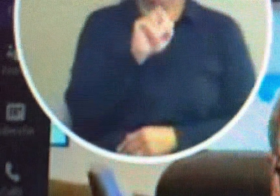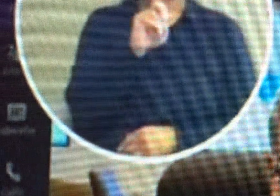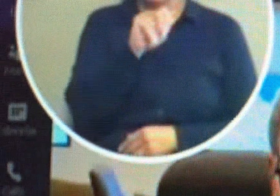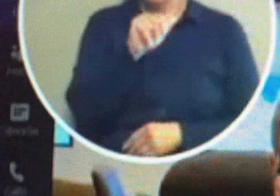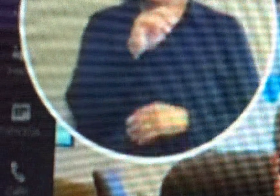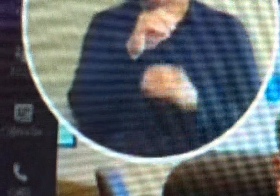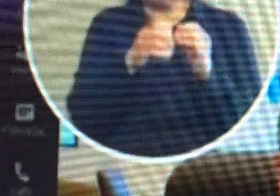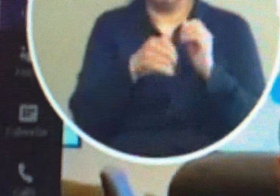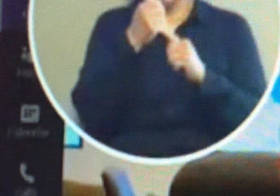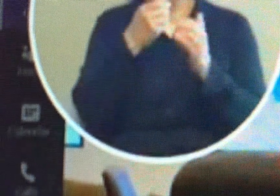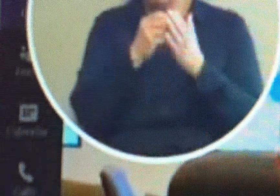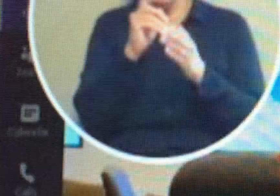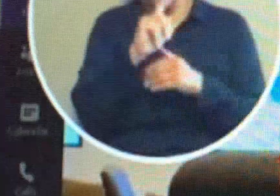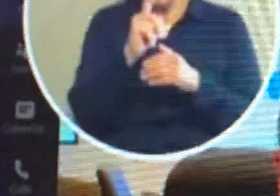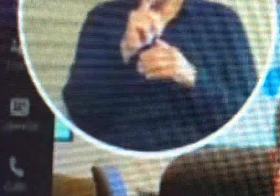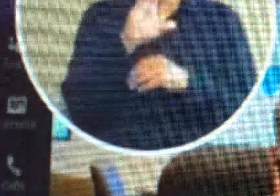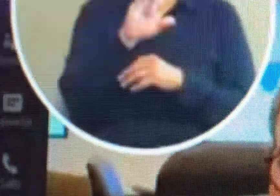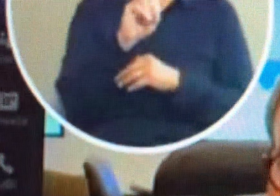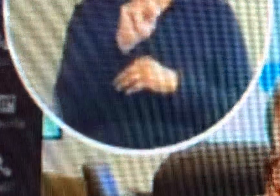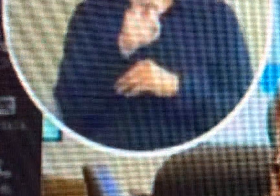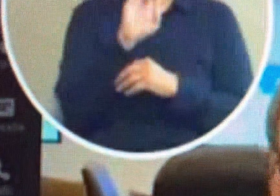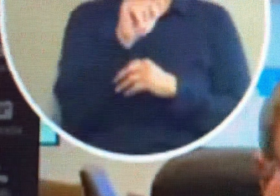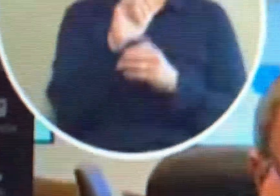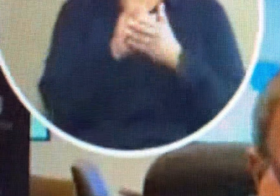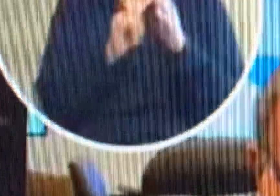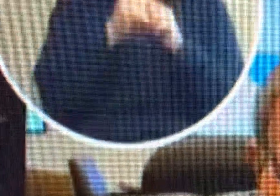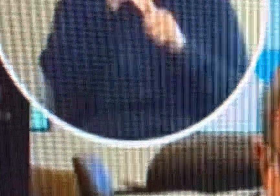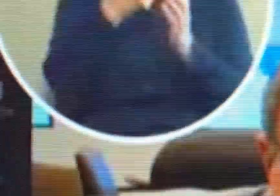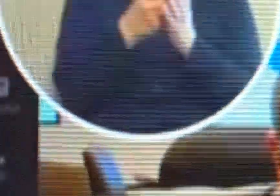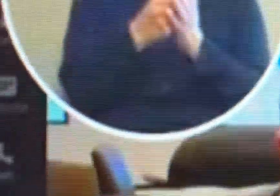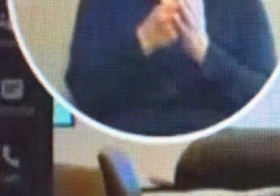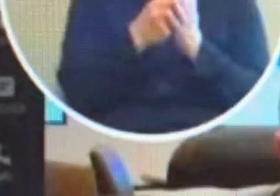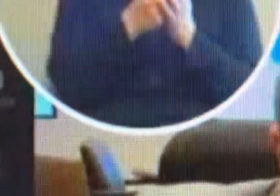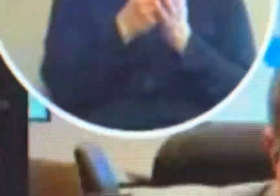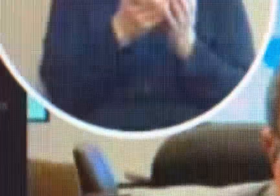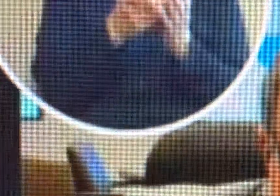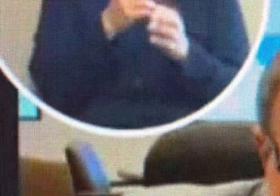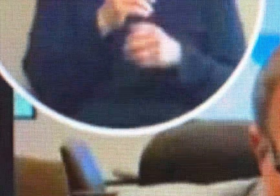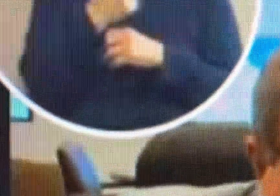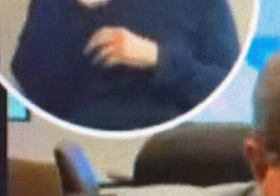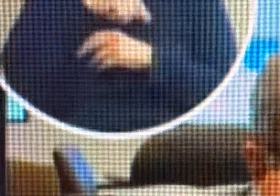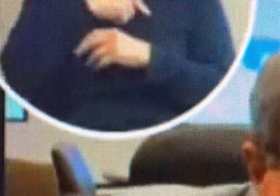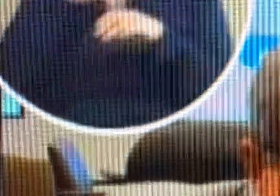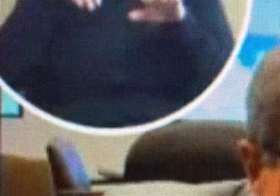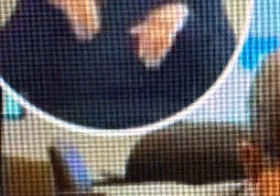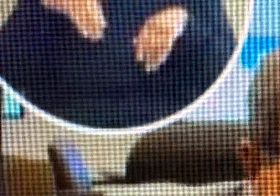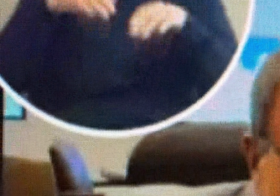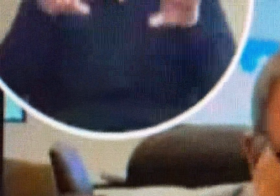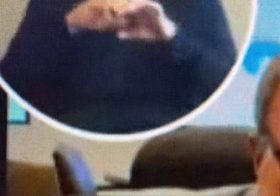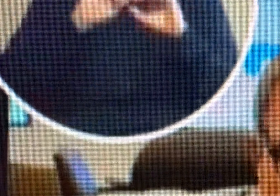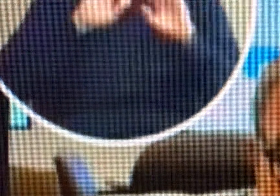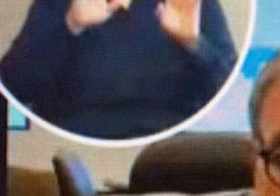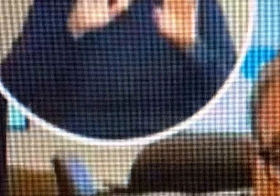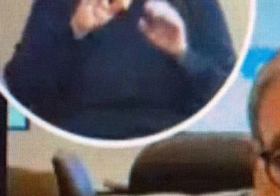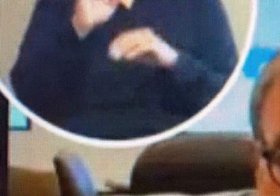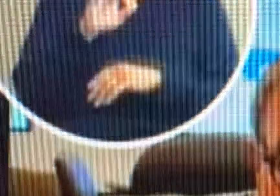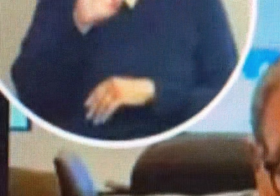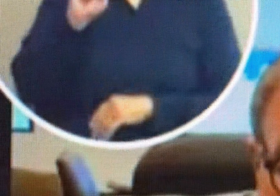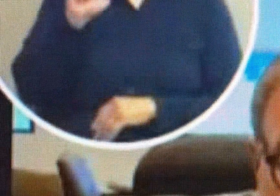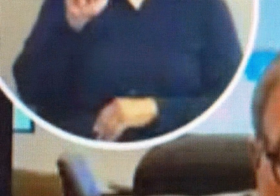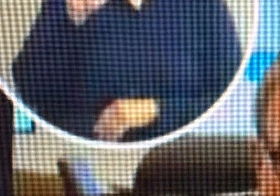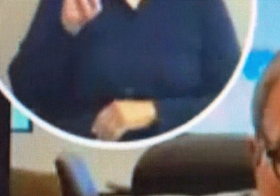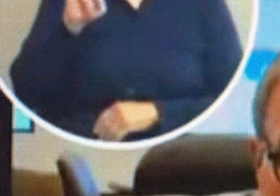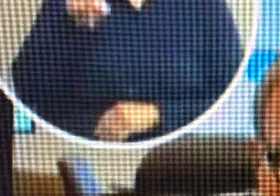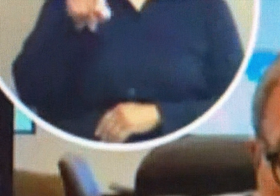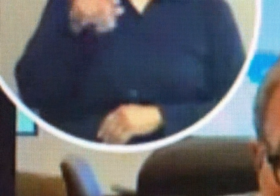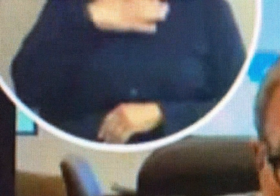concerts. And that was where the majority of the money was coming from. So we haven't done anything. I would like Sam to please